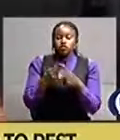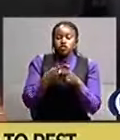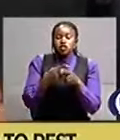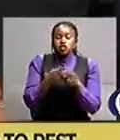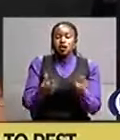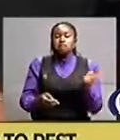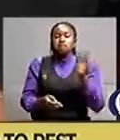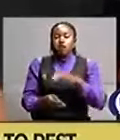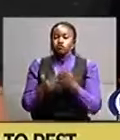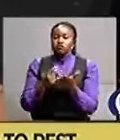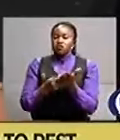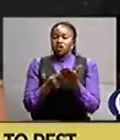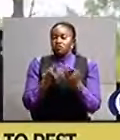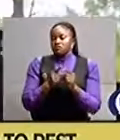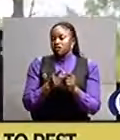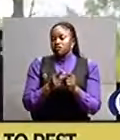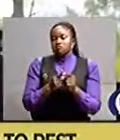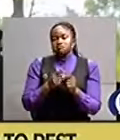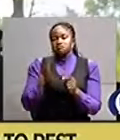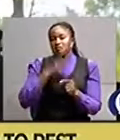to return in the country